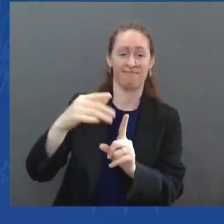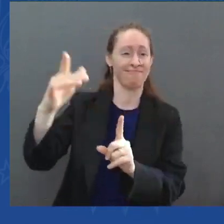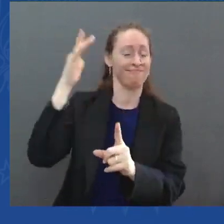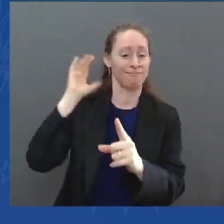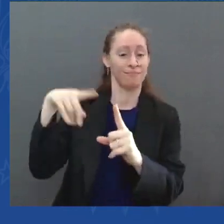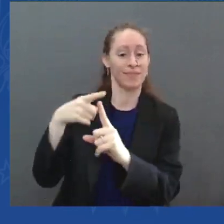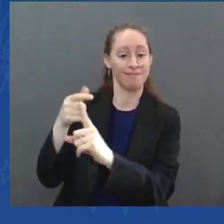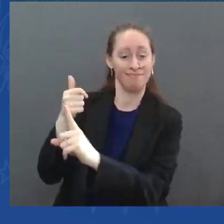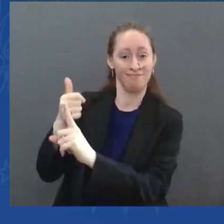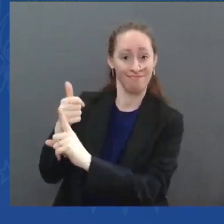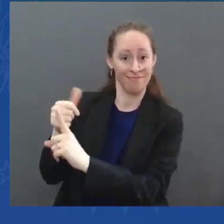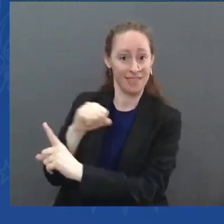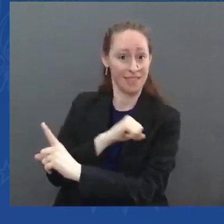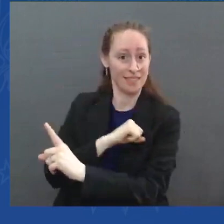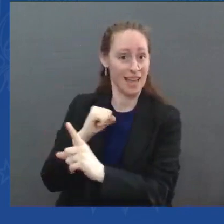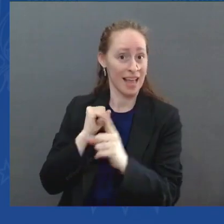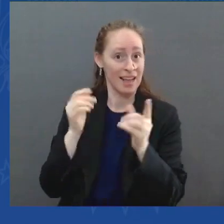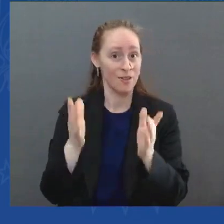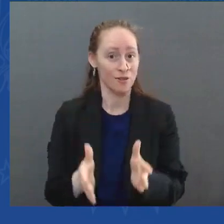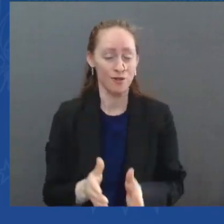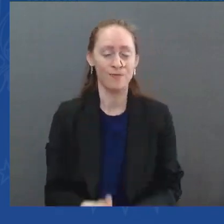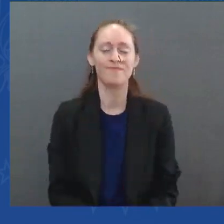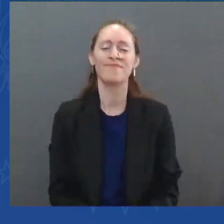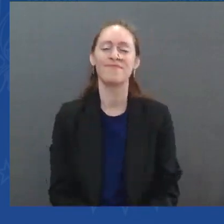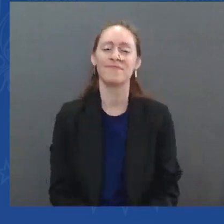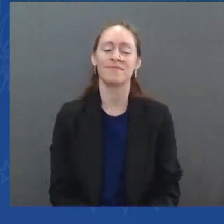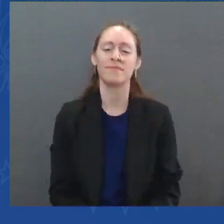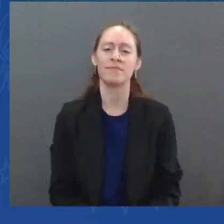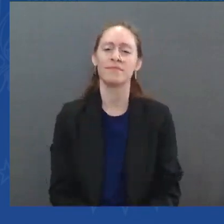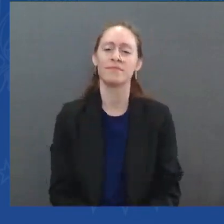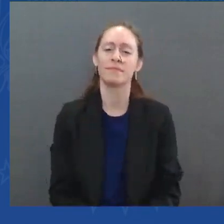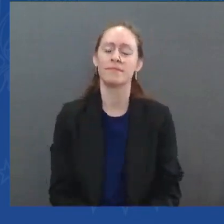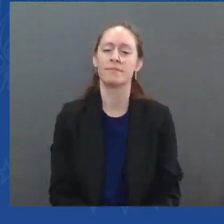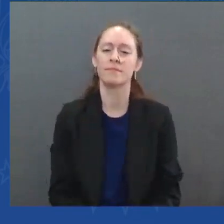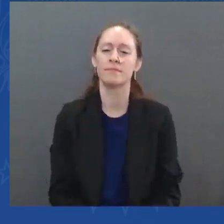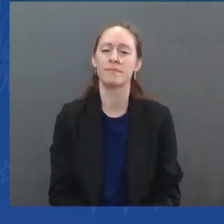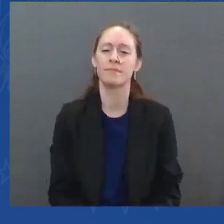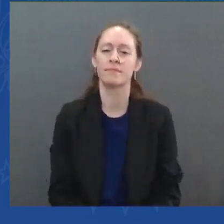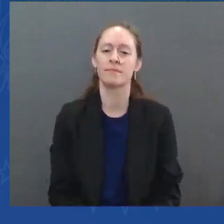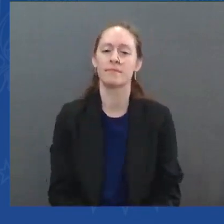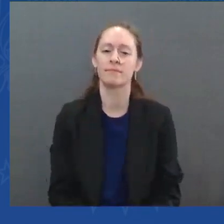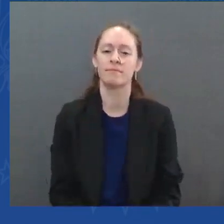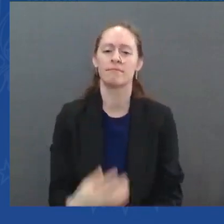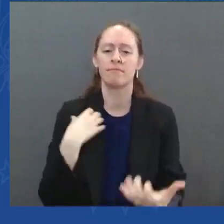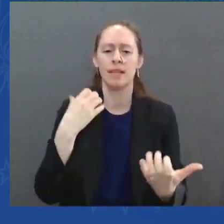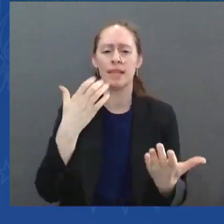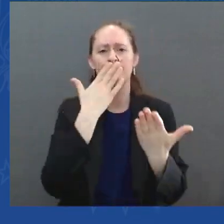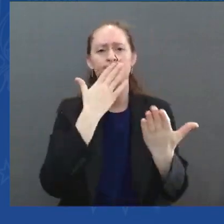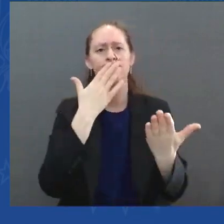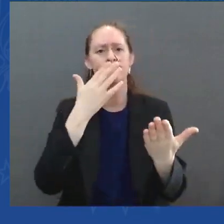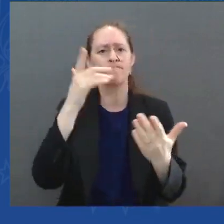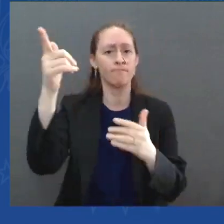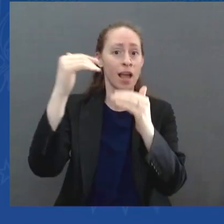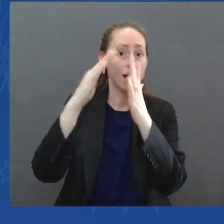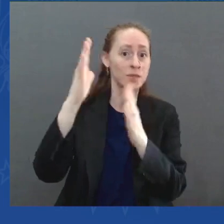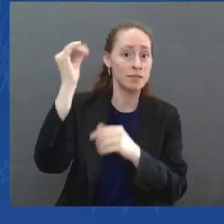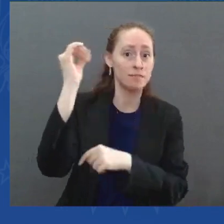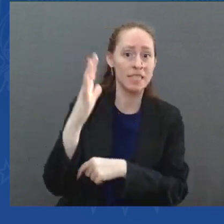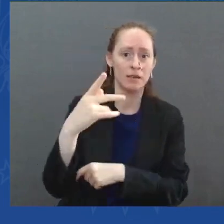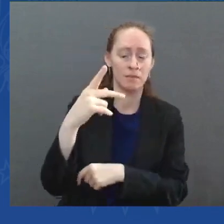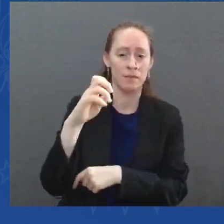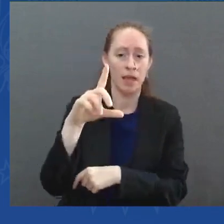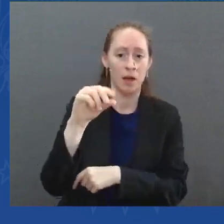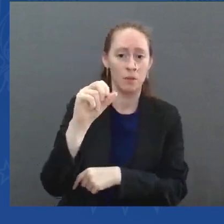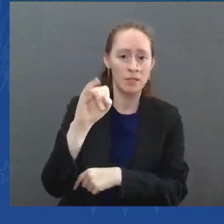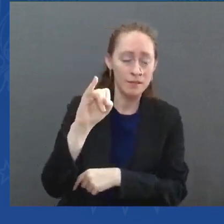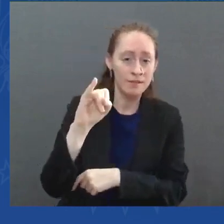And I also want to thank Speaker Pelosi and Leader Schumer and members of the Congress here today, especially Congressman Hoyer, Bobby Rush, Senator Dick